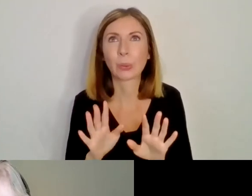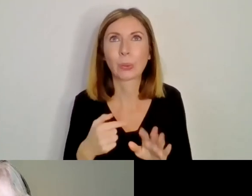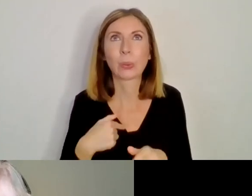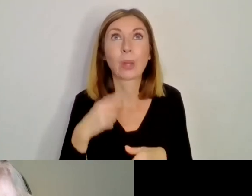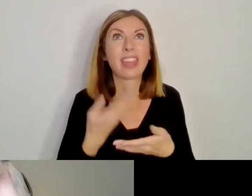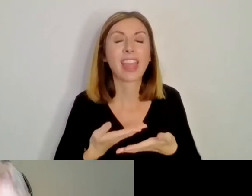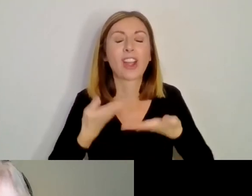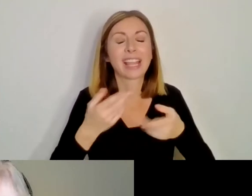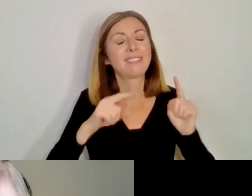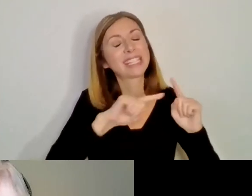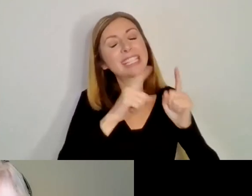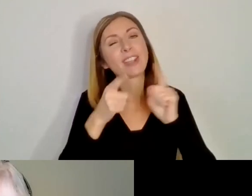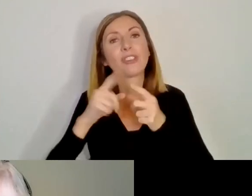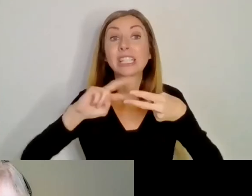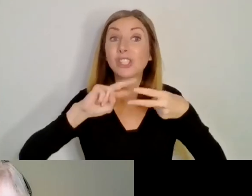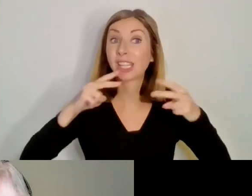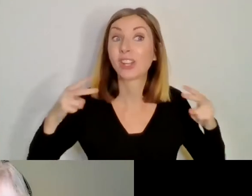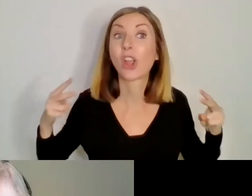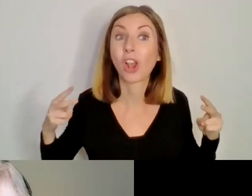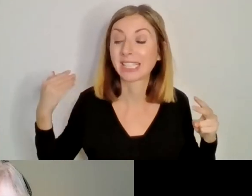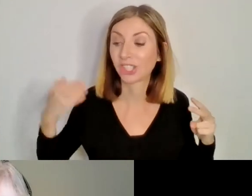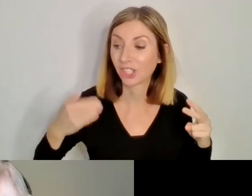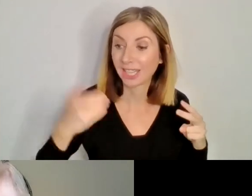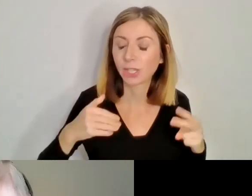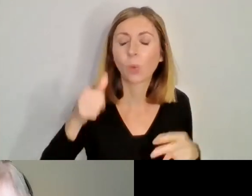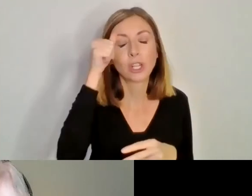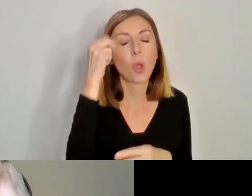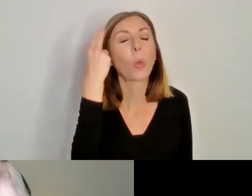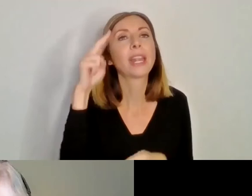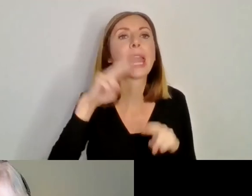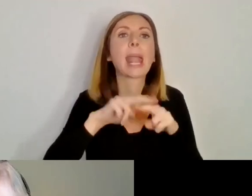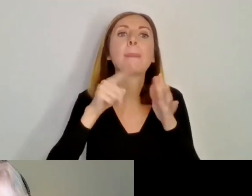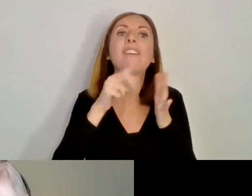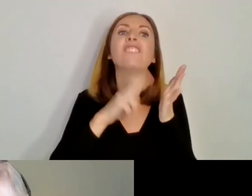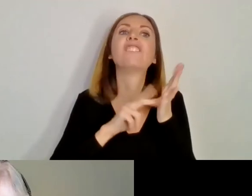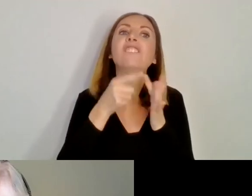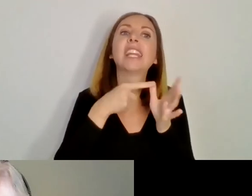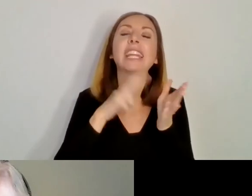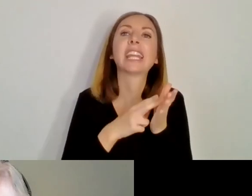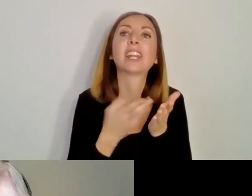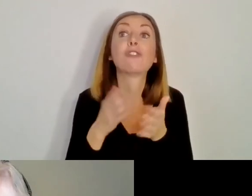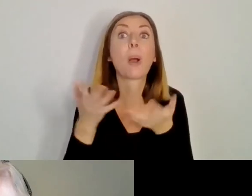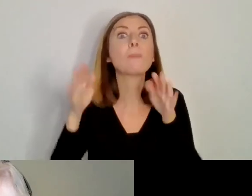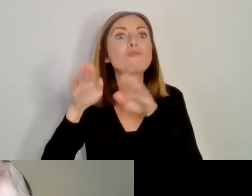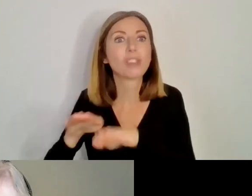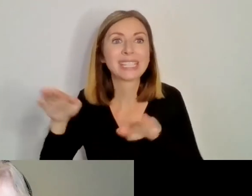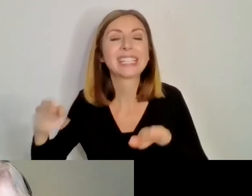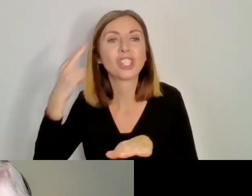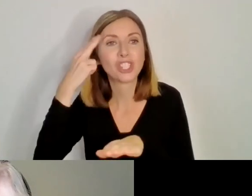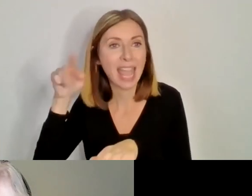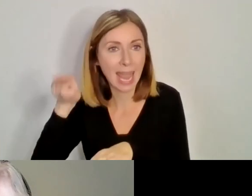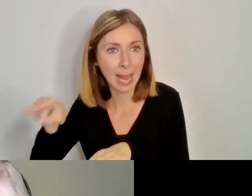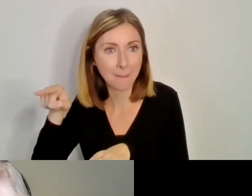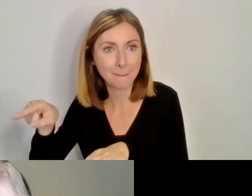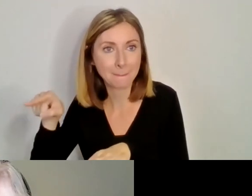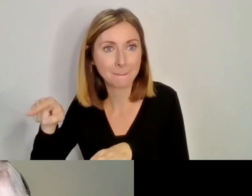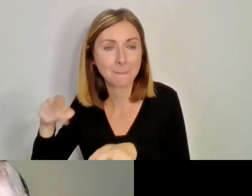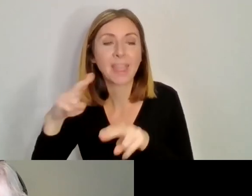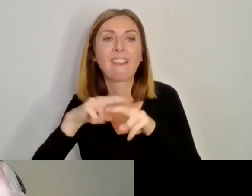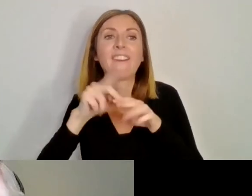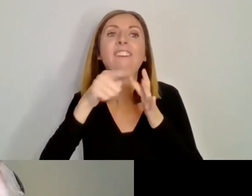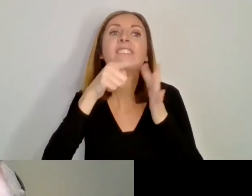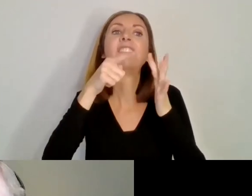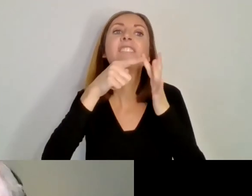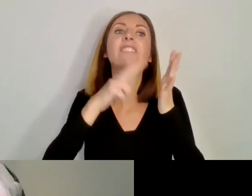So we know the name Finian is British, but the Finian in Movela is given